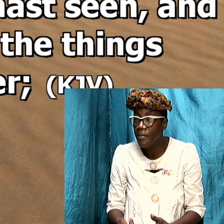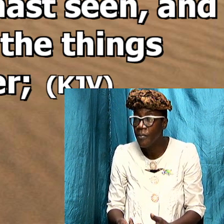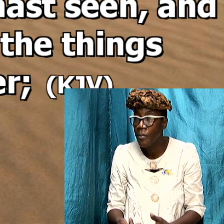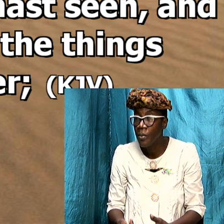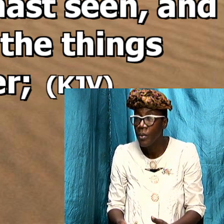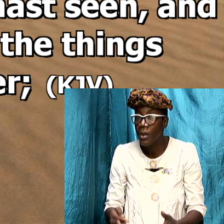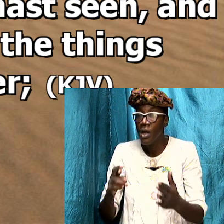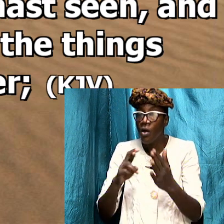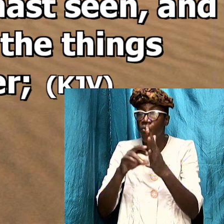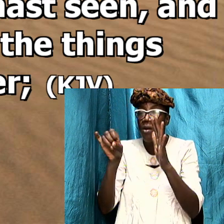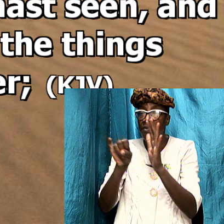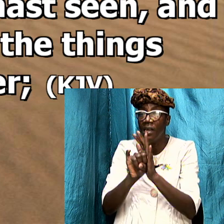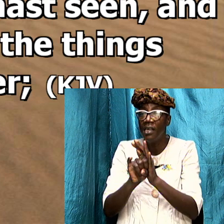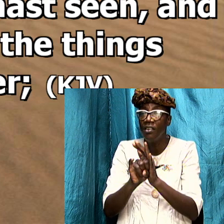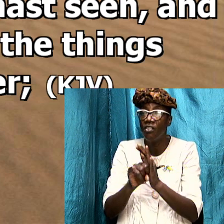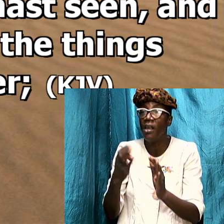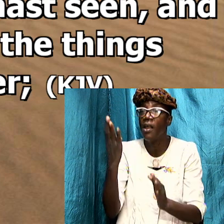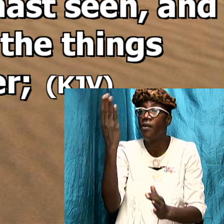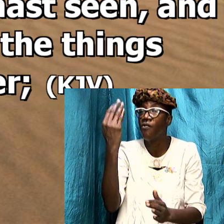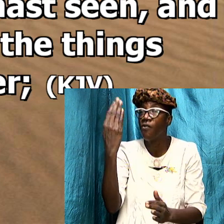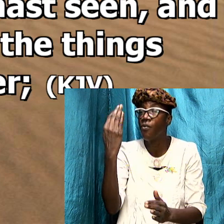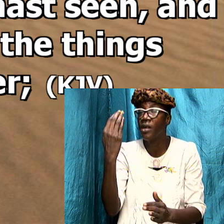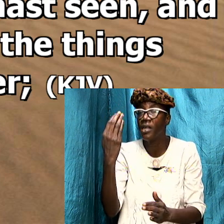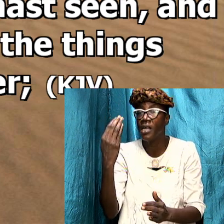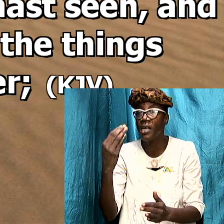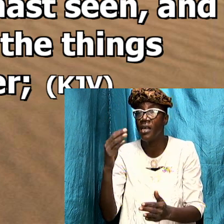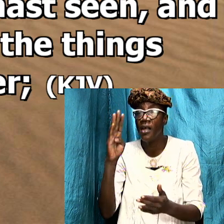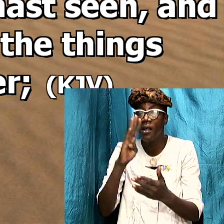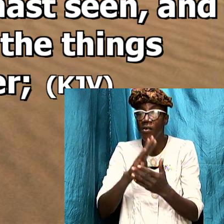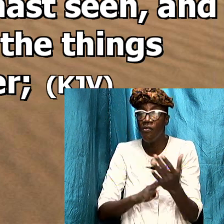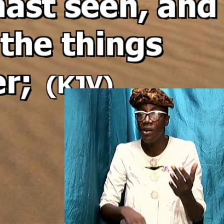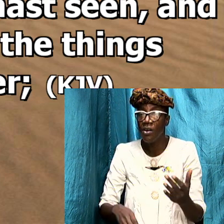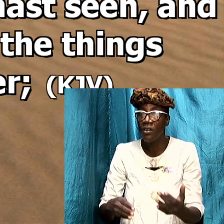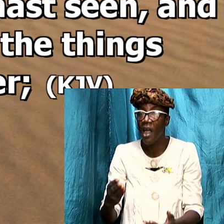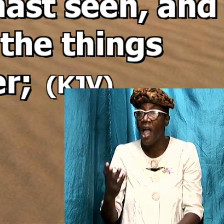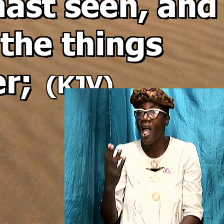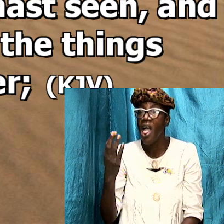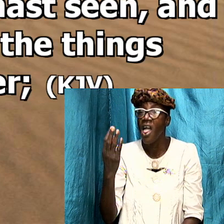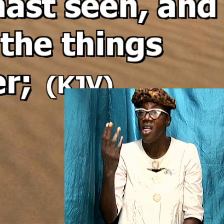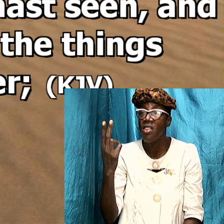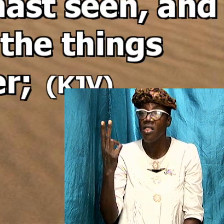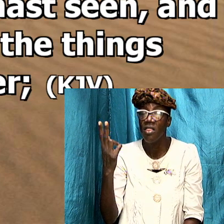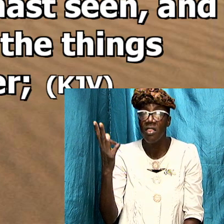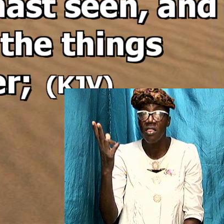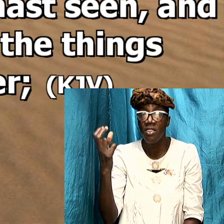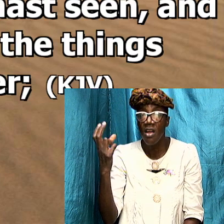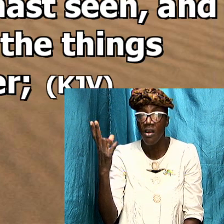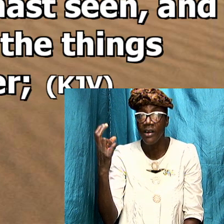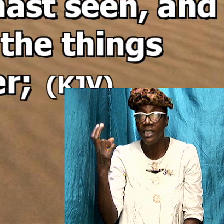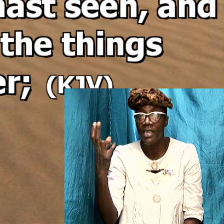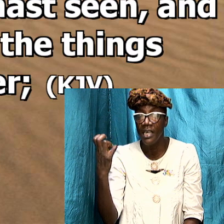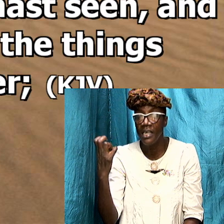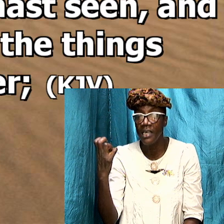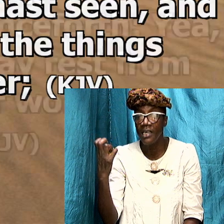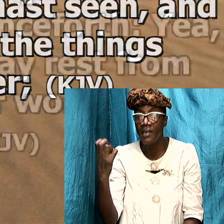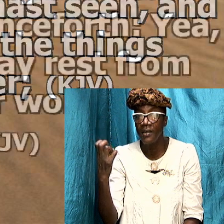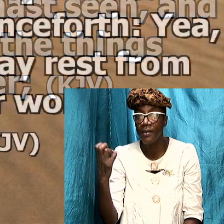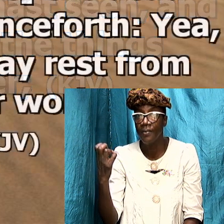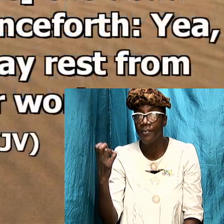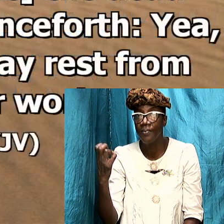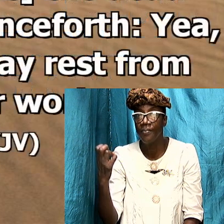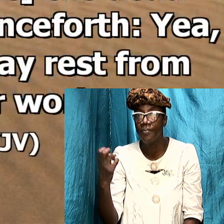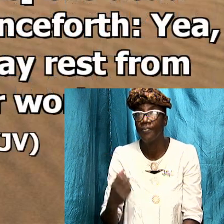and the verse 13 right Jesus is just telling this man to write